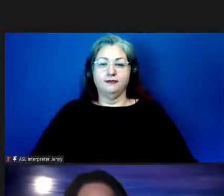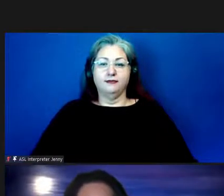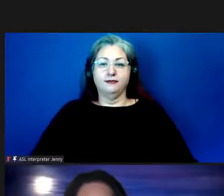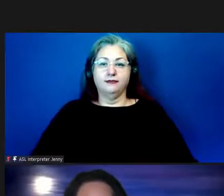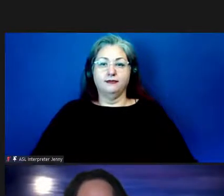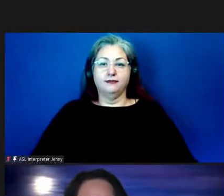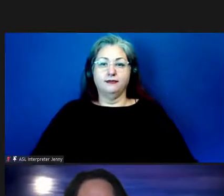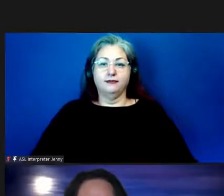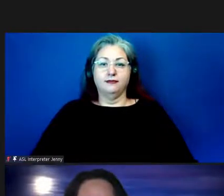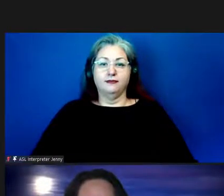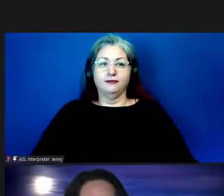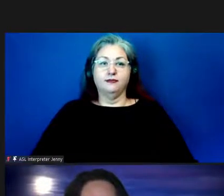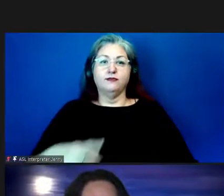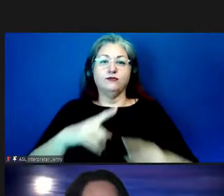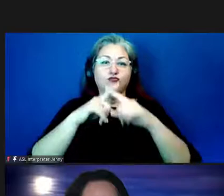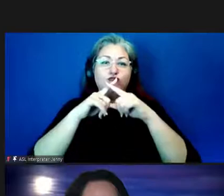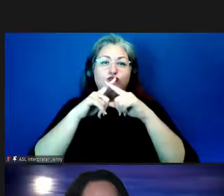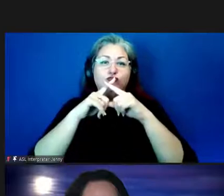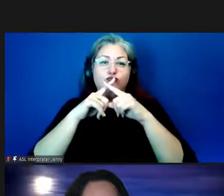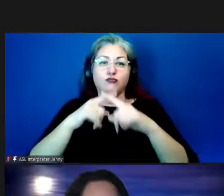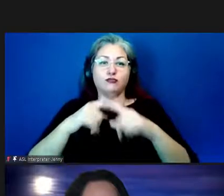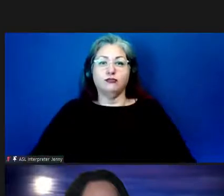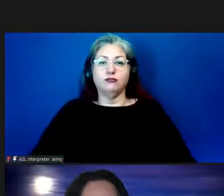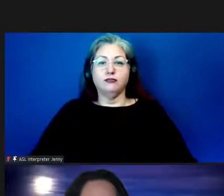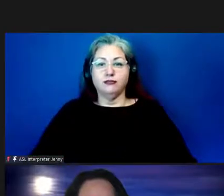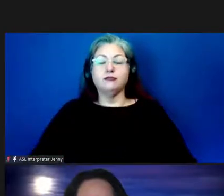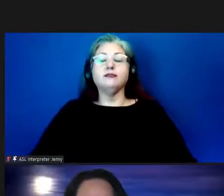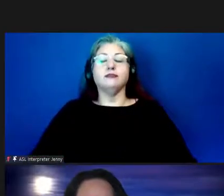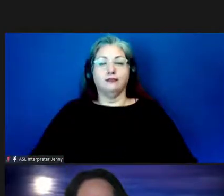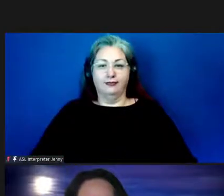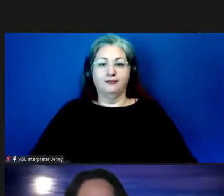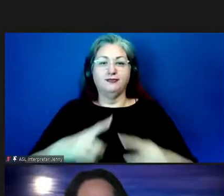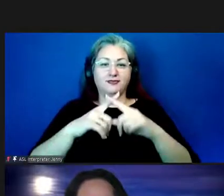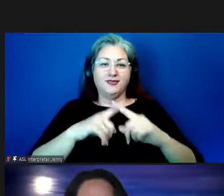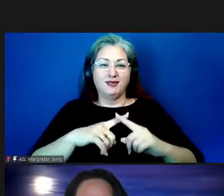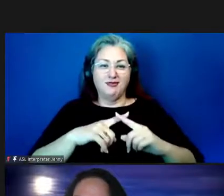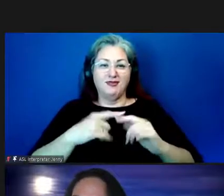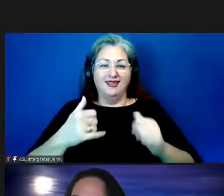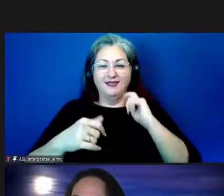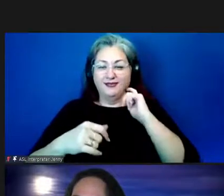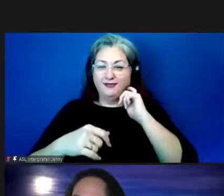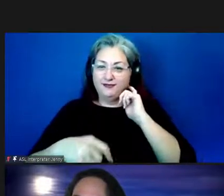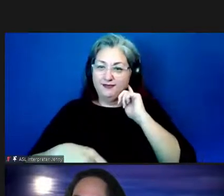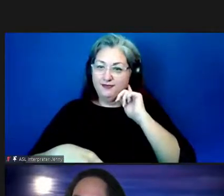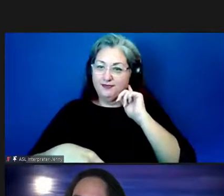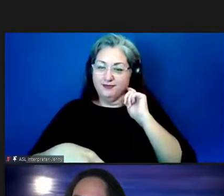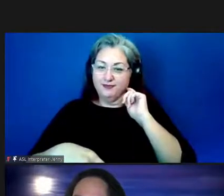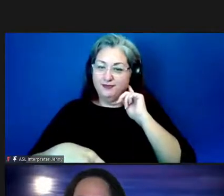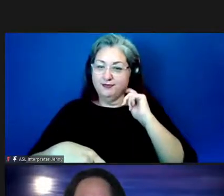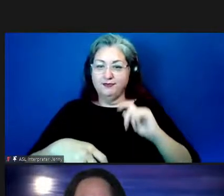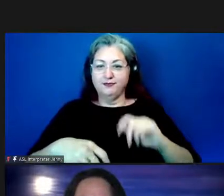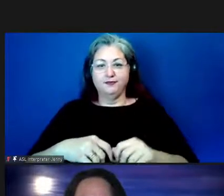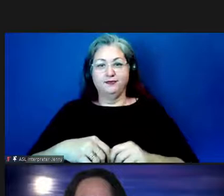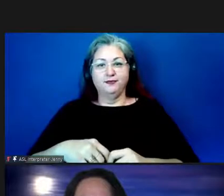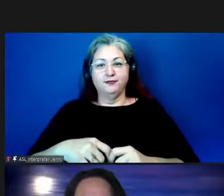you are muted unmute myself all right